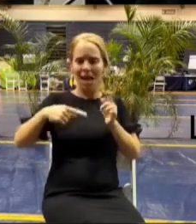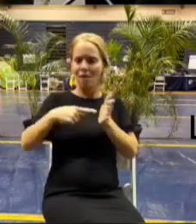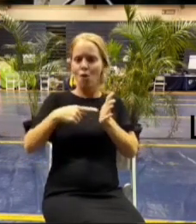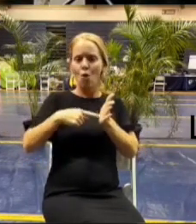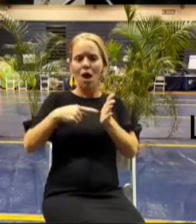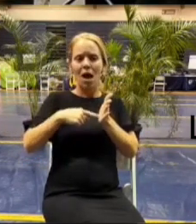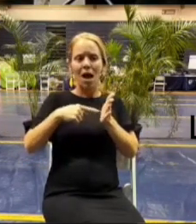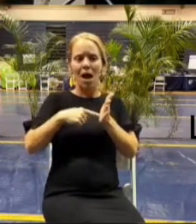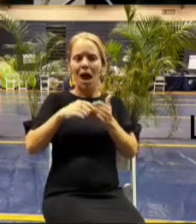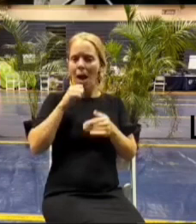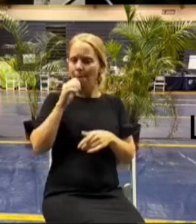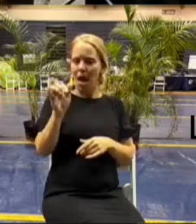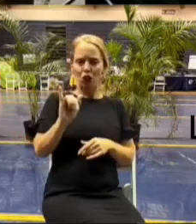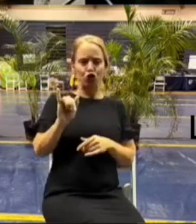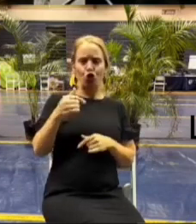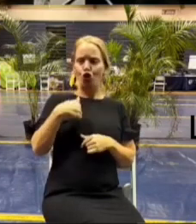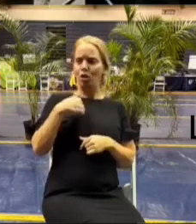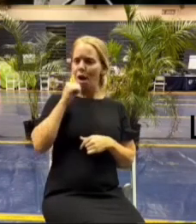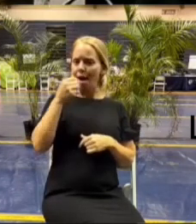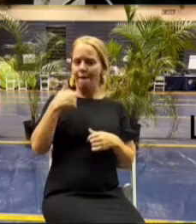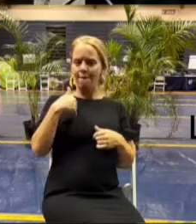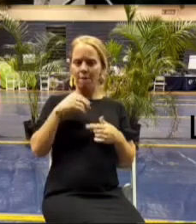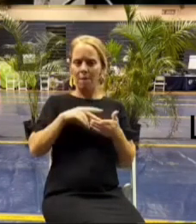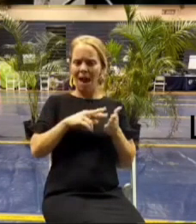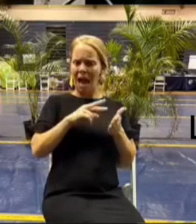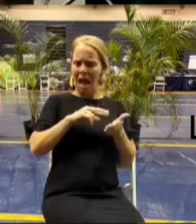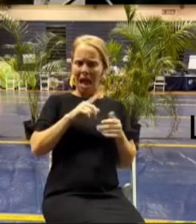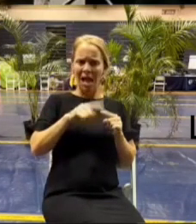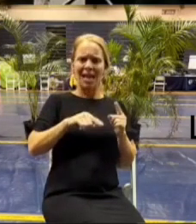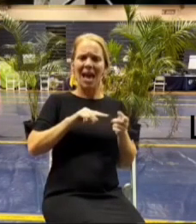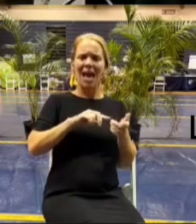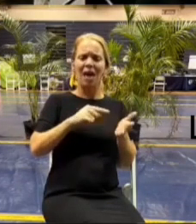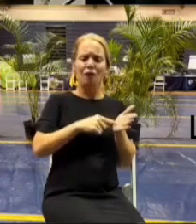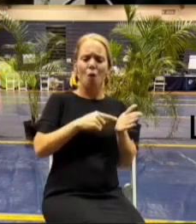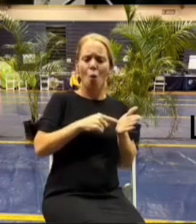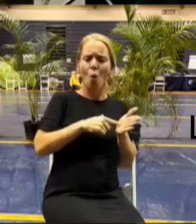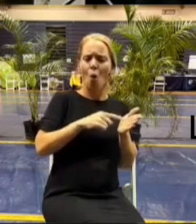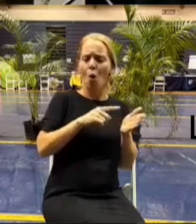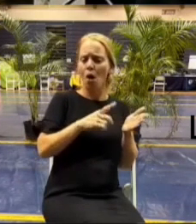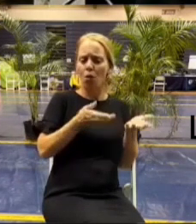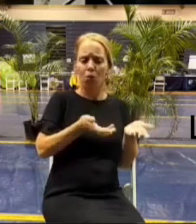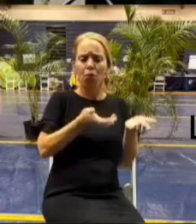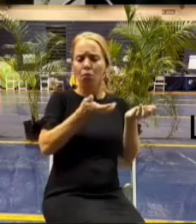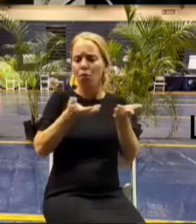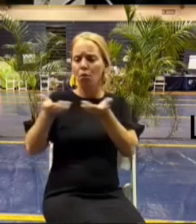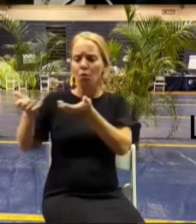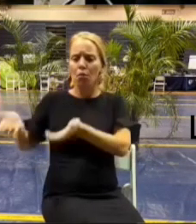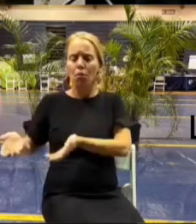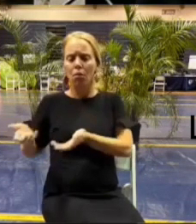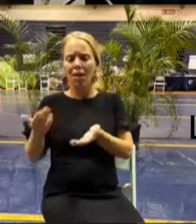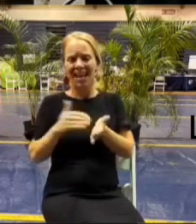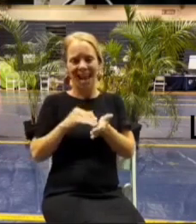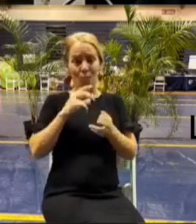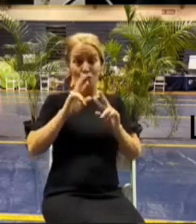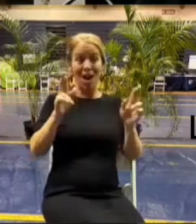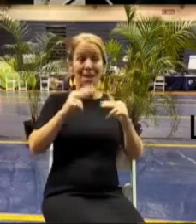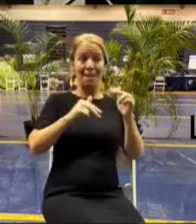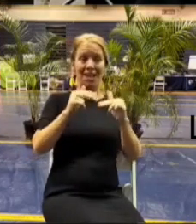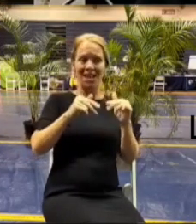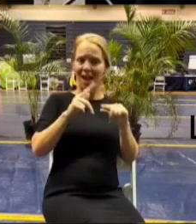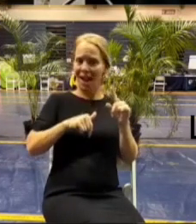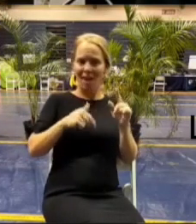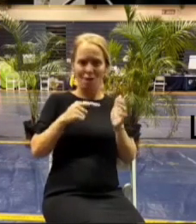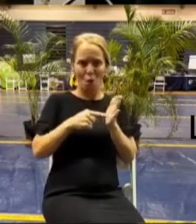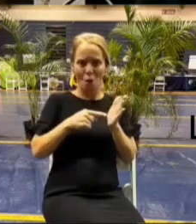severely uninsured i cannot afford to move that gravel around once i'm ready to rebuild yeah i i